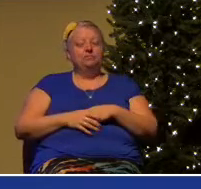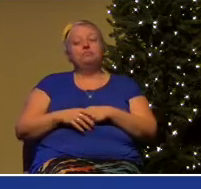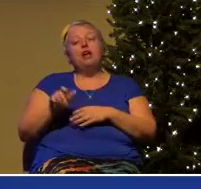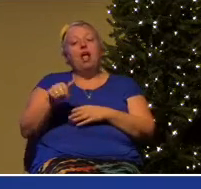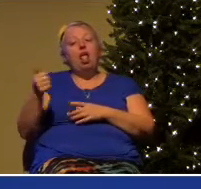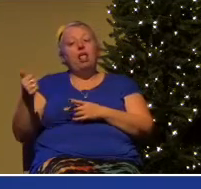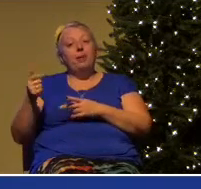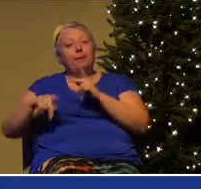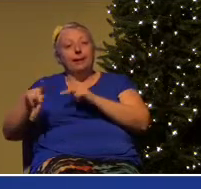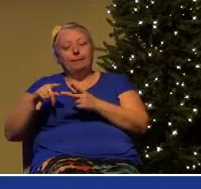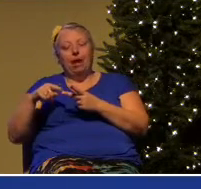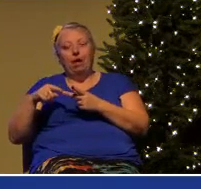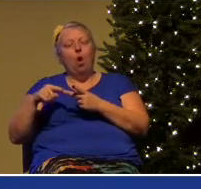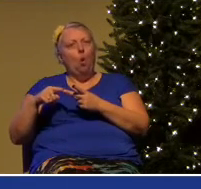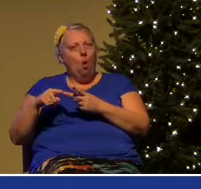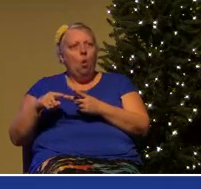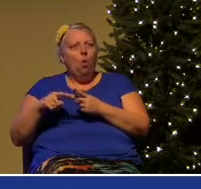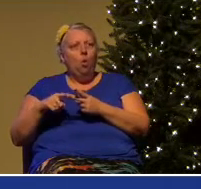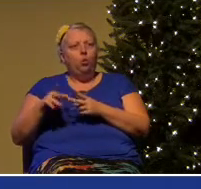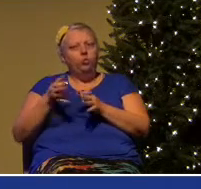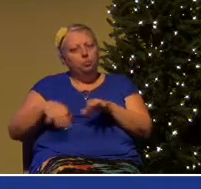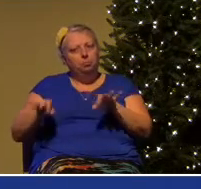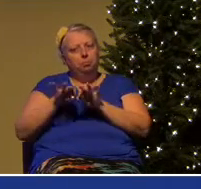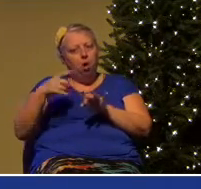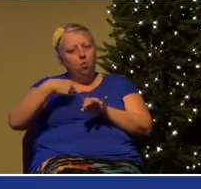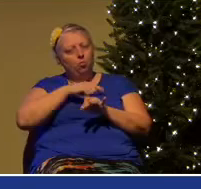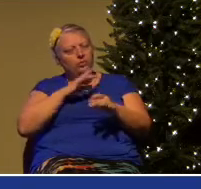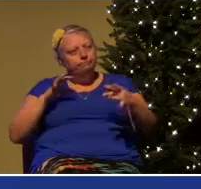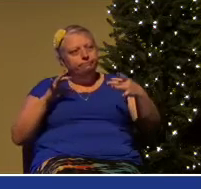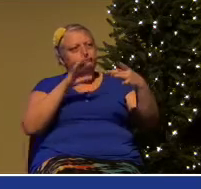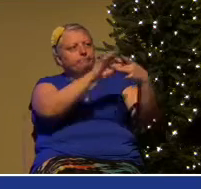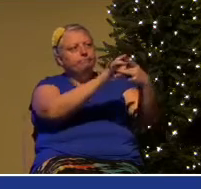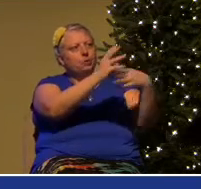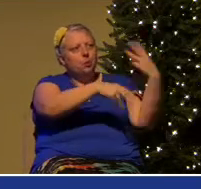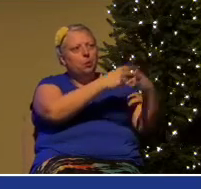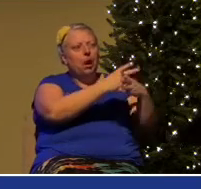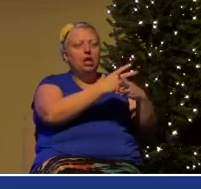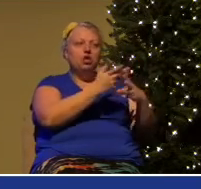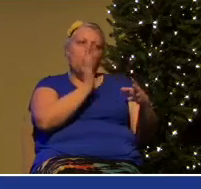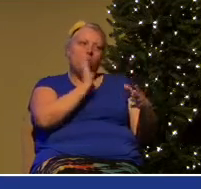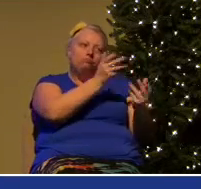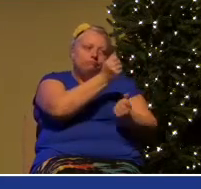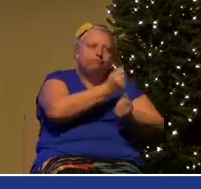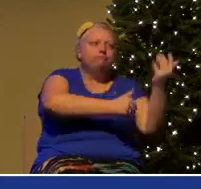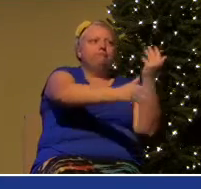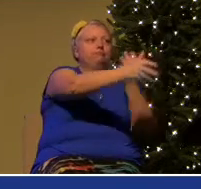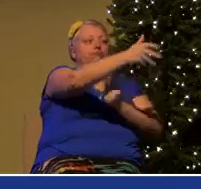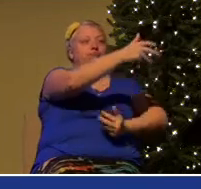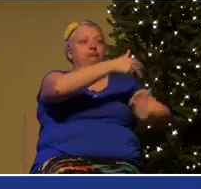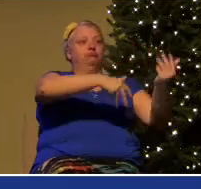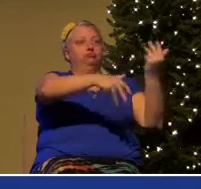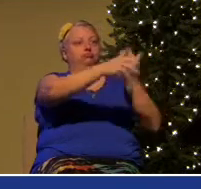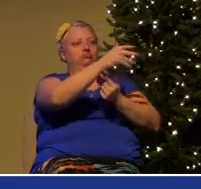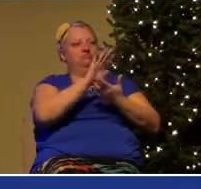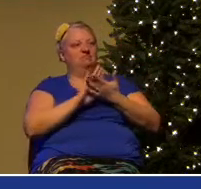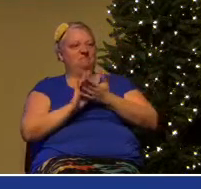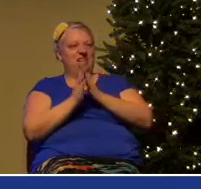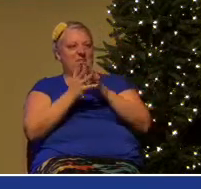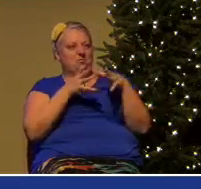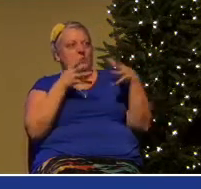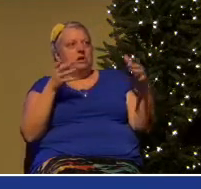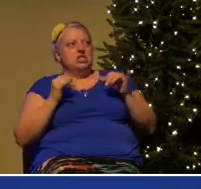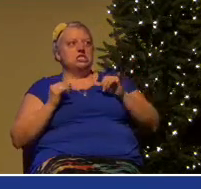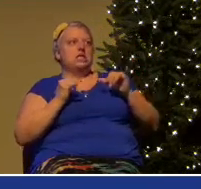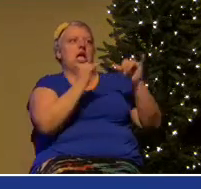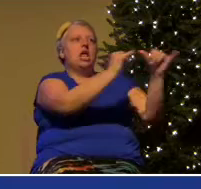it's really important for us to reach the world, so we've got to make friends with them. And they become so much like the world that they lose their